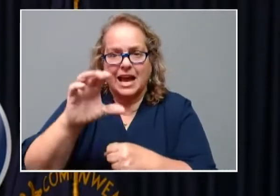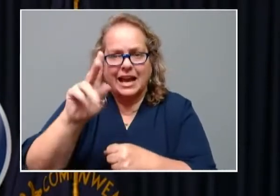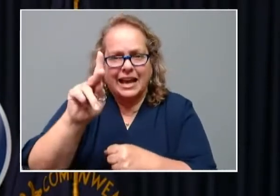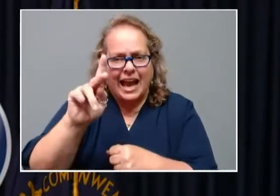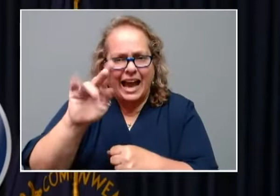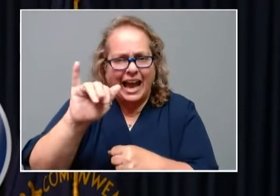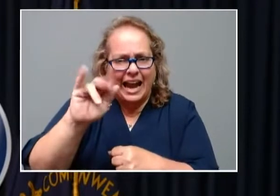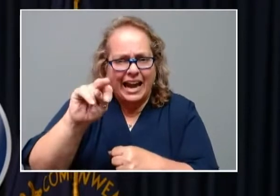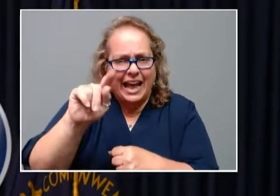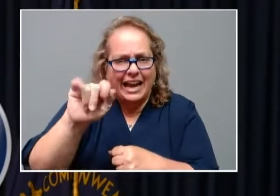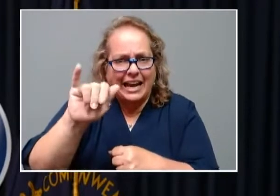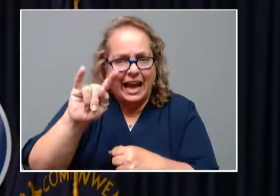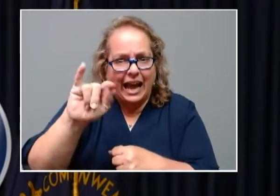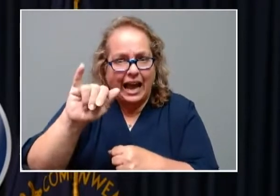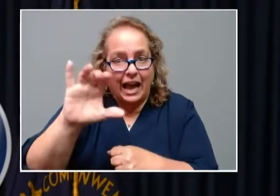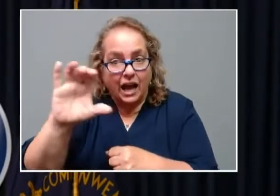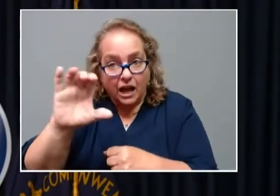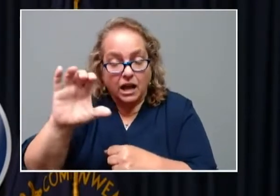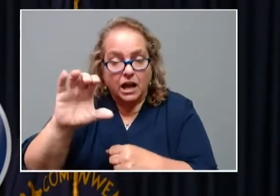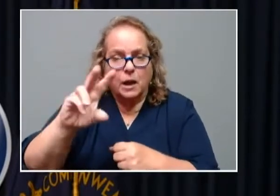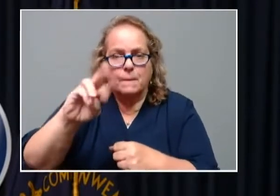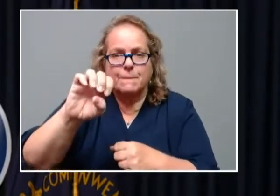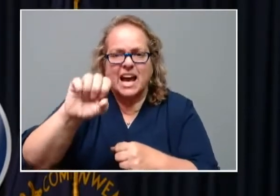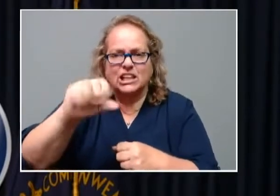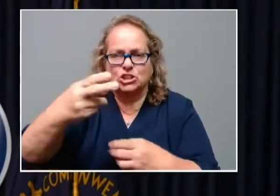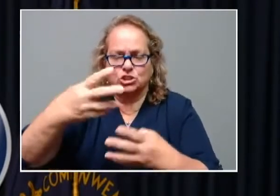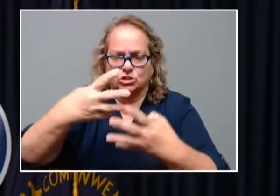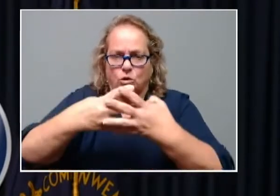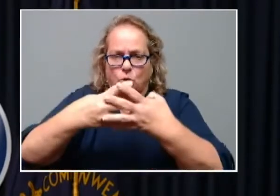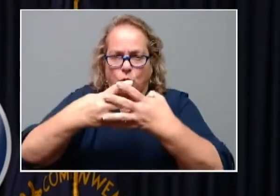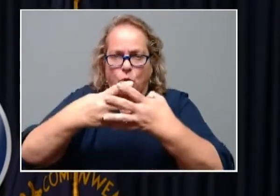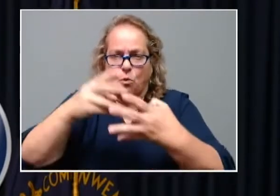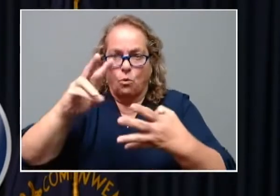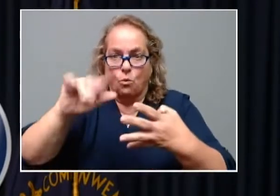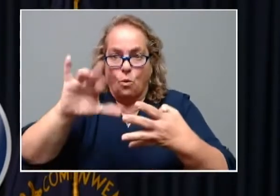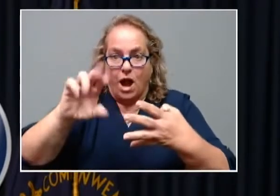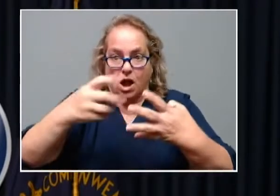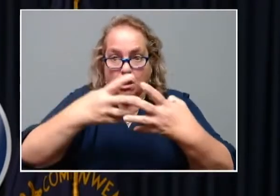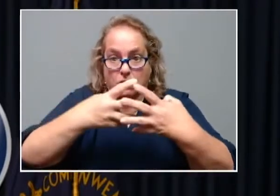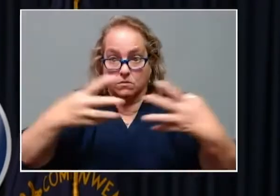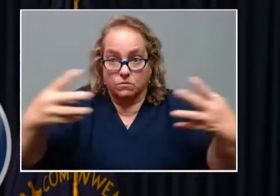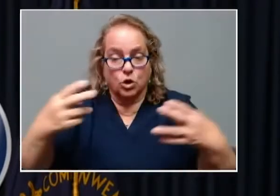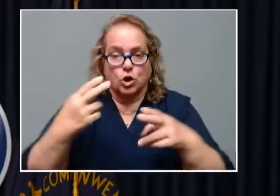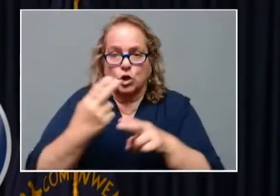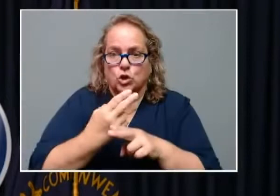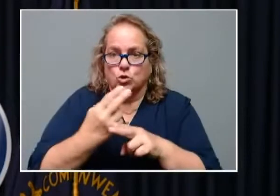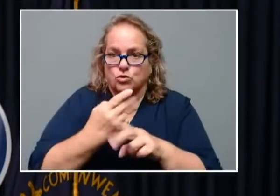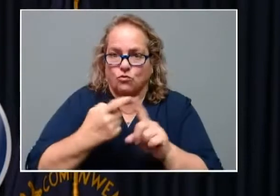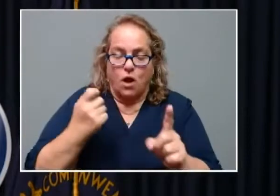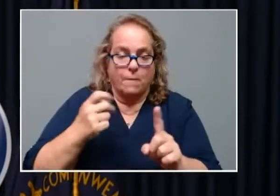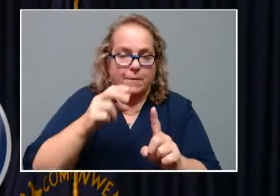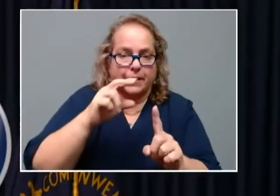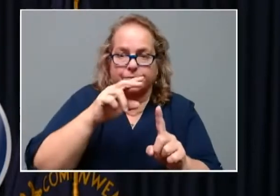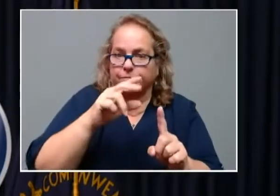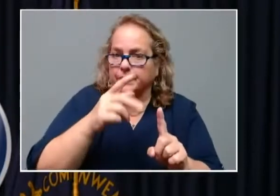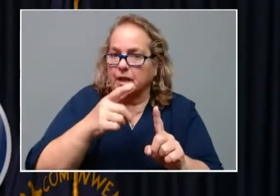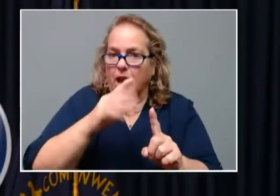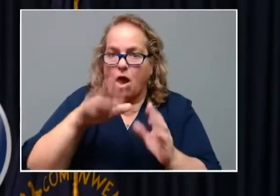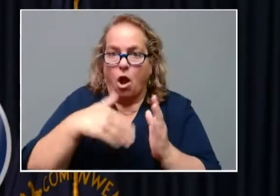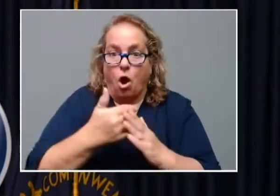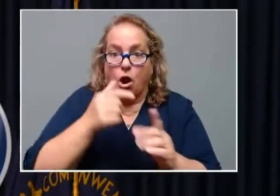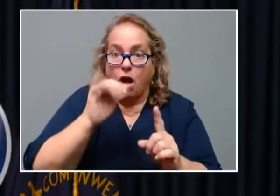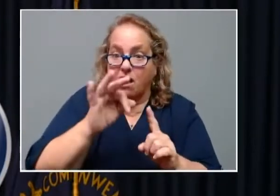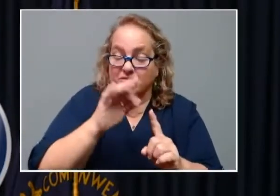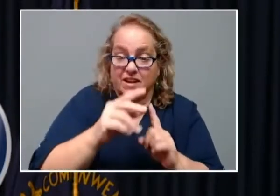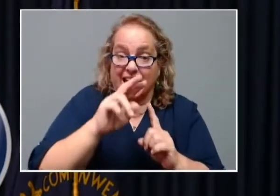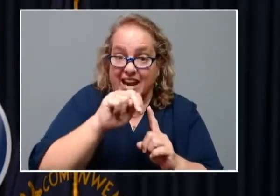by everybody from the military to the NFL. It allows the use of mobile communications in some of the world's harshest